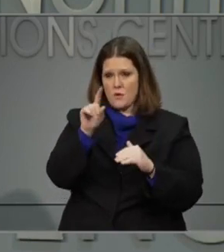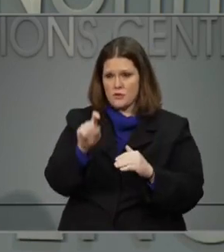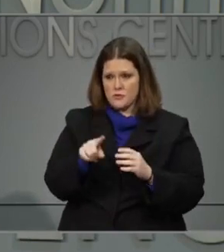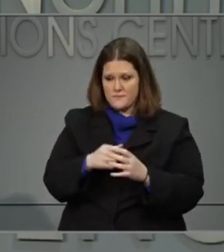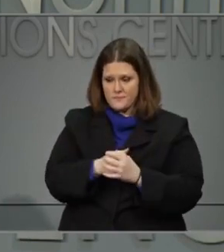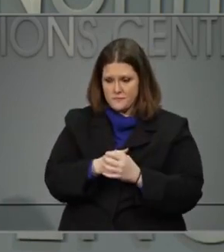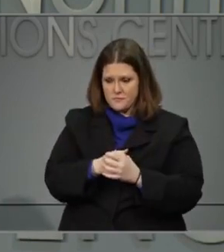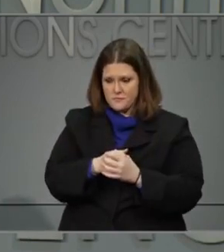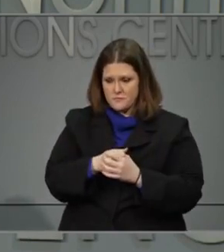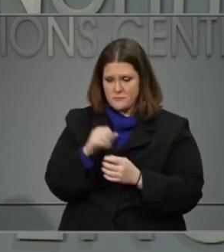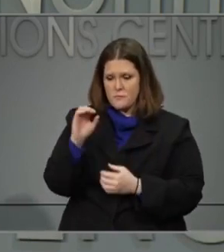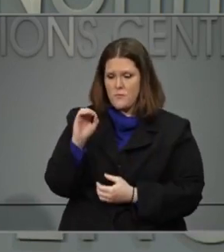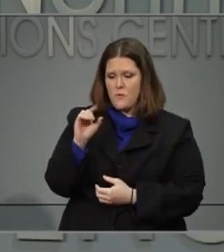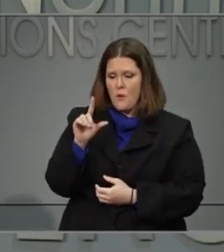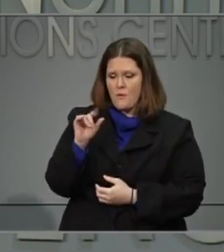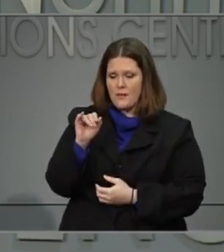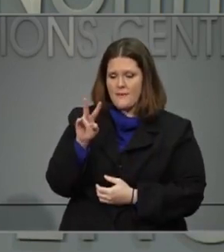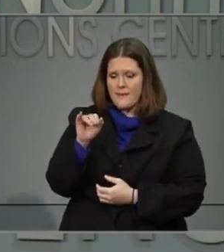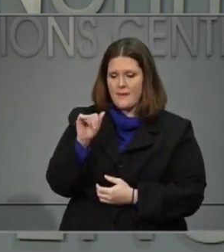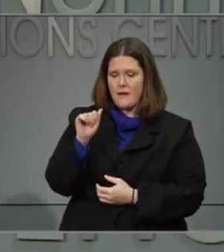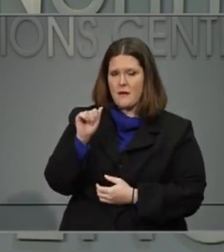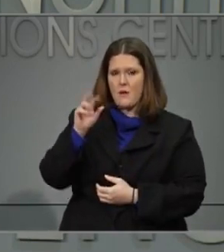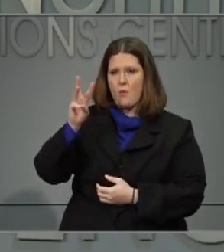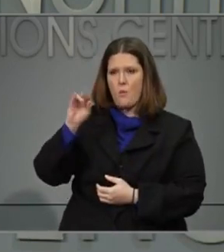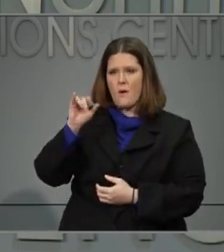Olivia Neely, the Wilson Times.